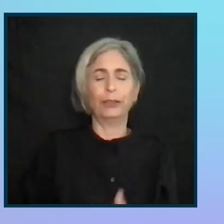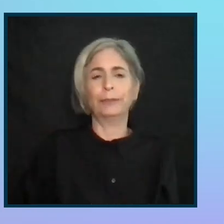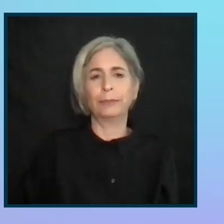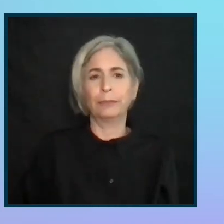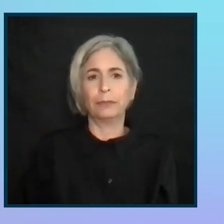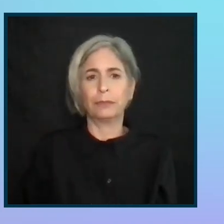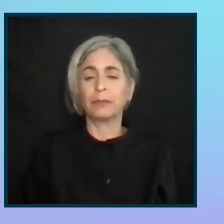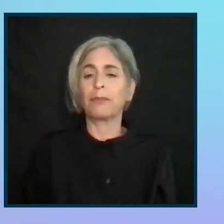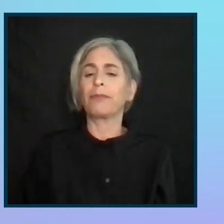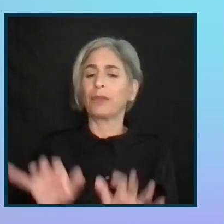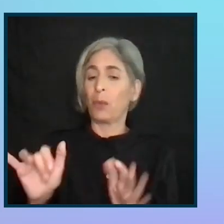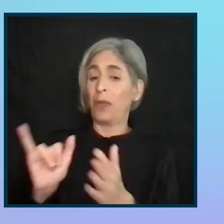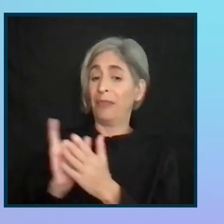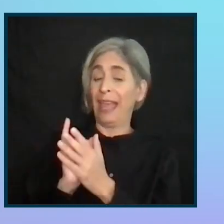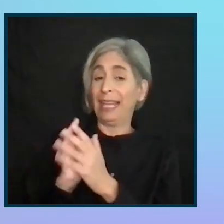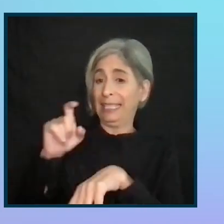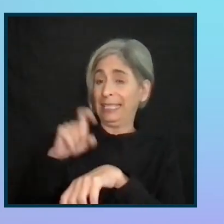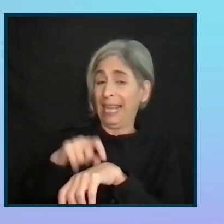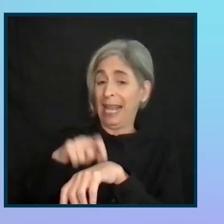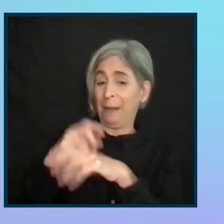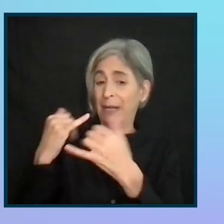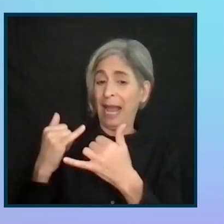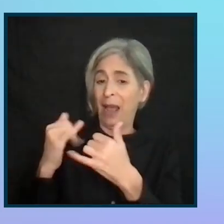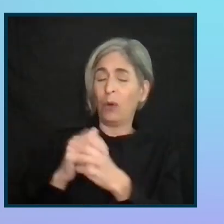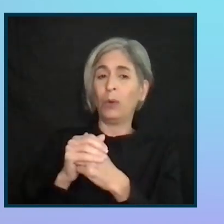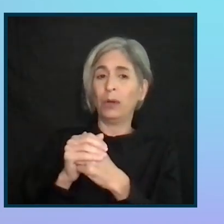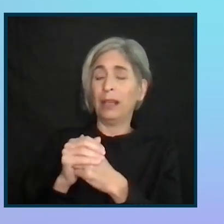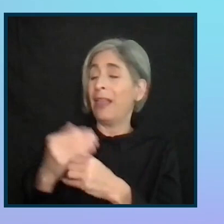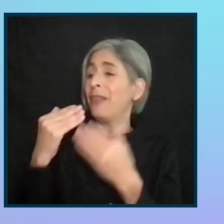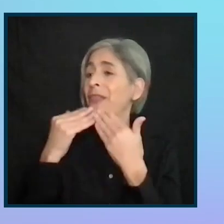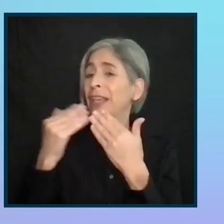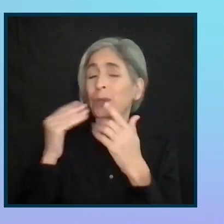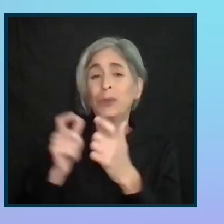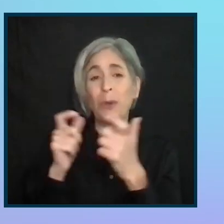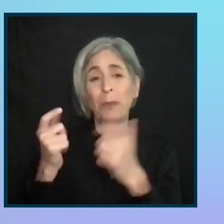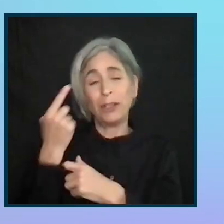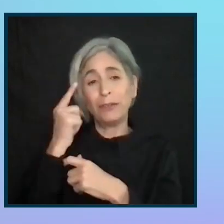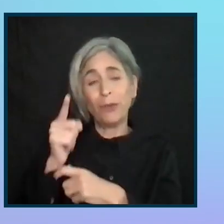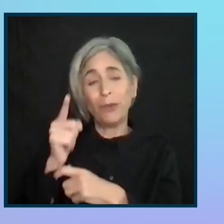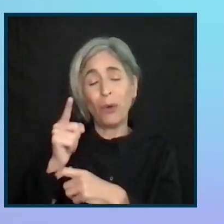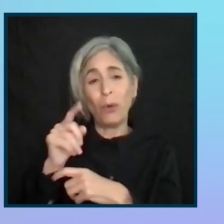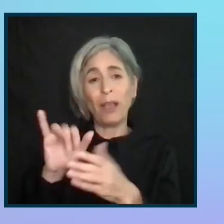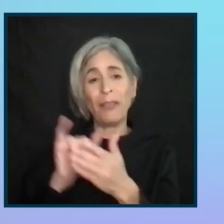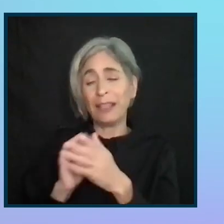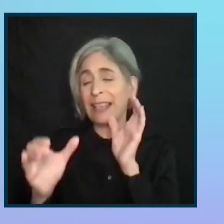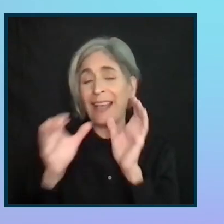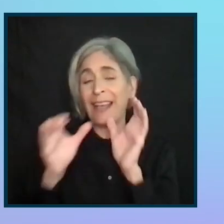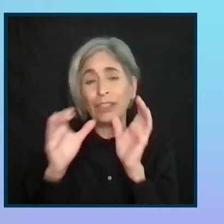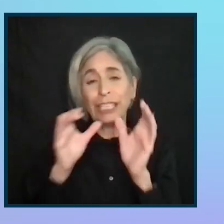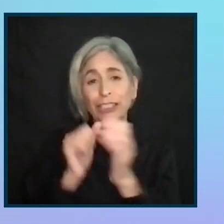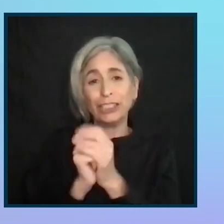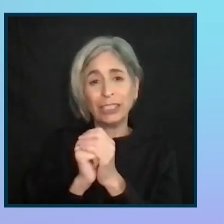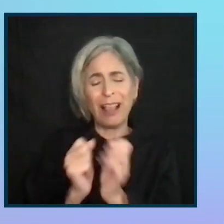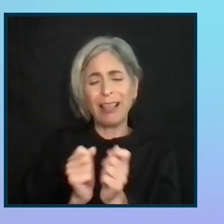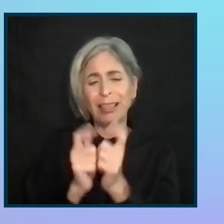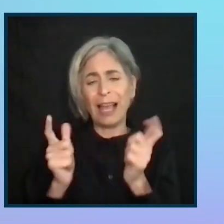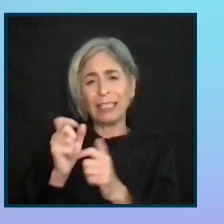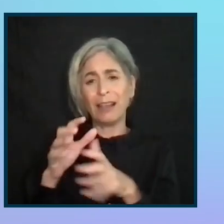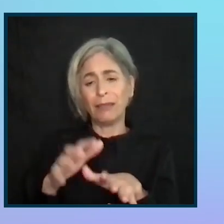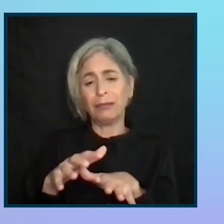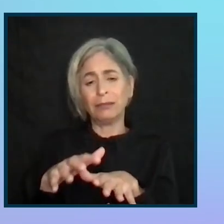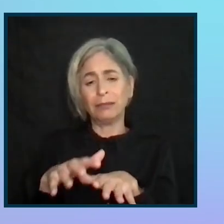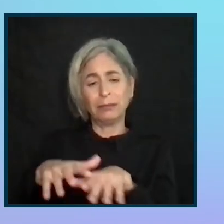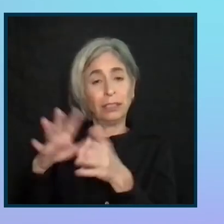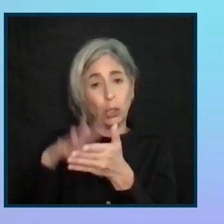With that, we are at time. Andrew, thank you so much for the fabulous conversation and lots of takeaways for